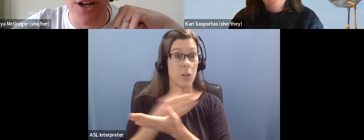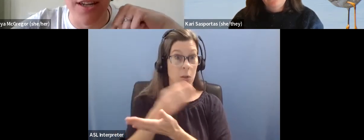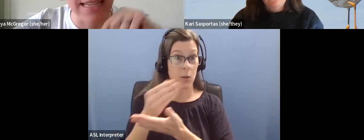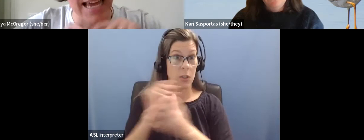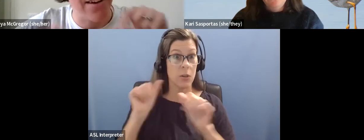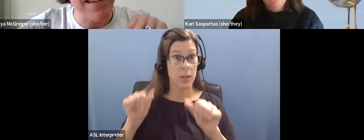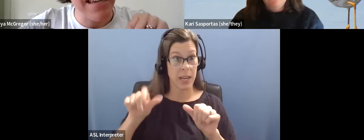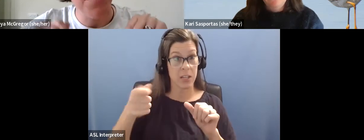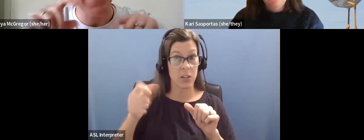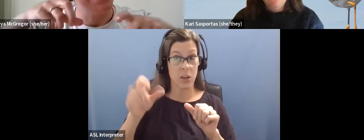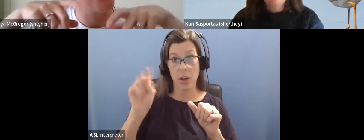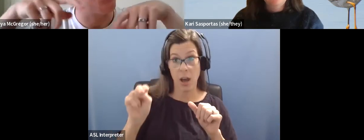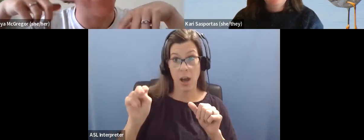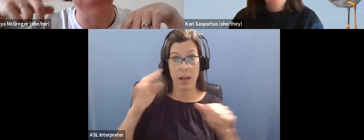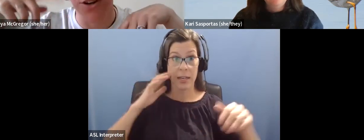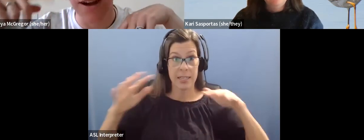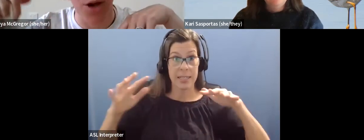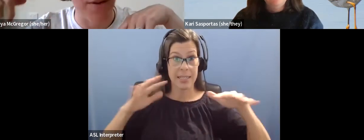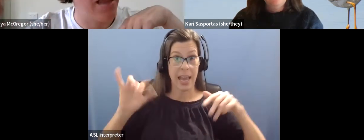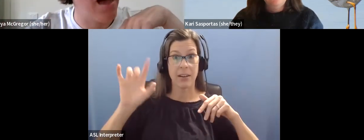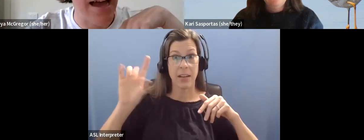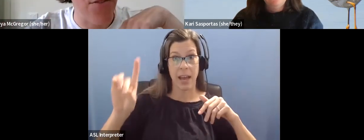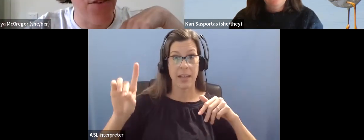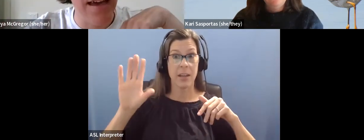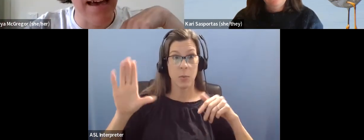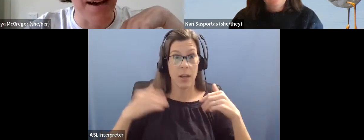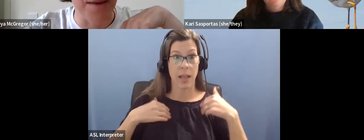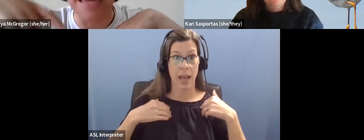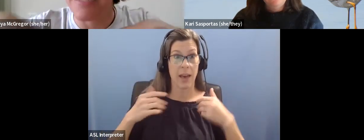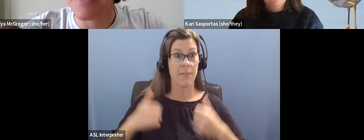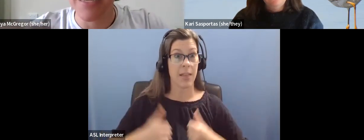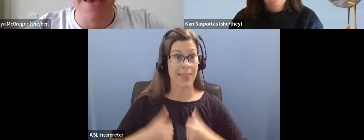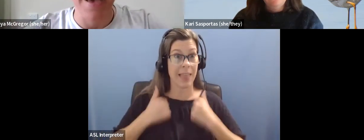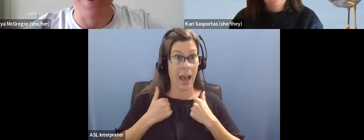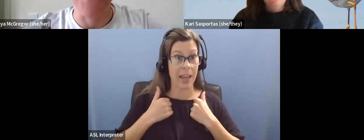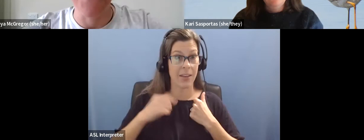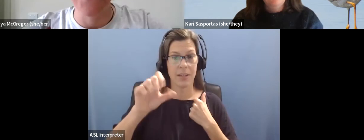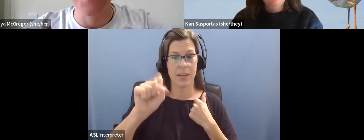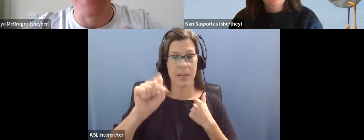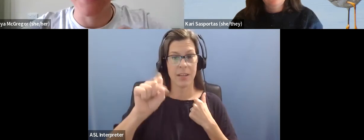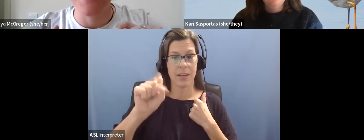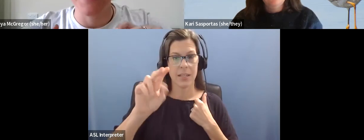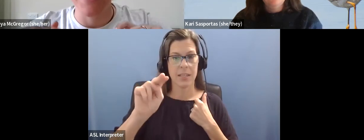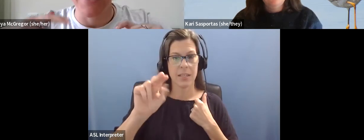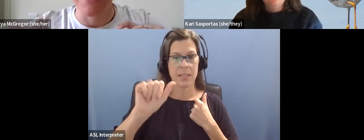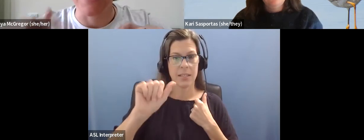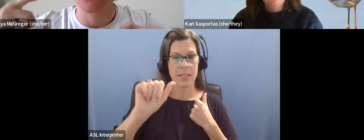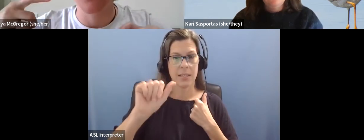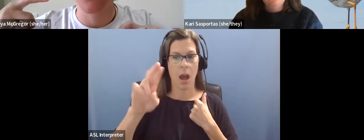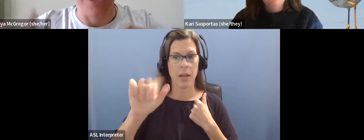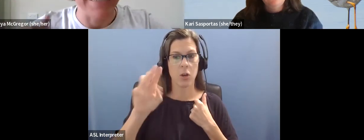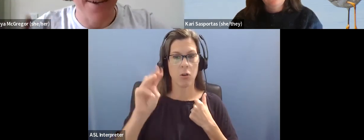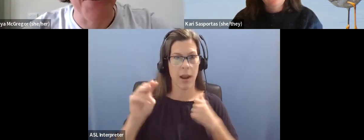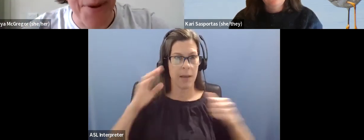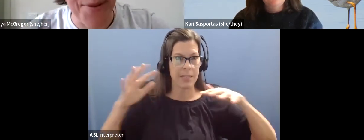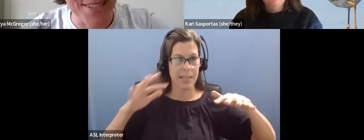turn on the sound ID bit and it will have a sonogram going live. Um, and then it's, um, it's, then it